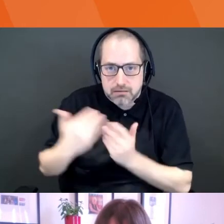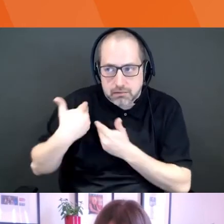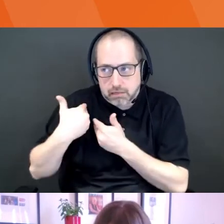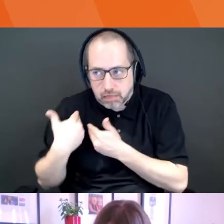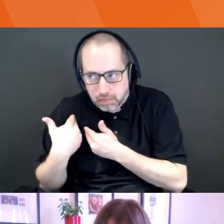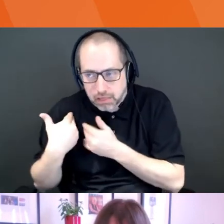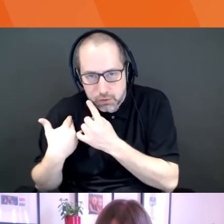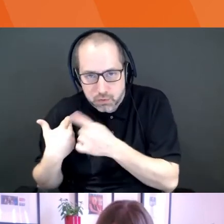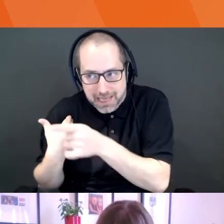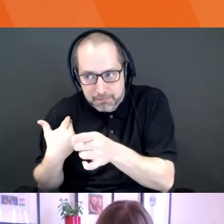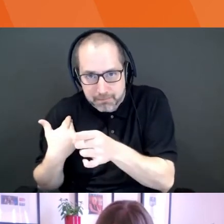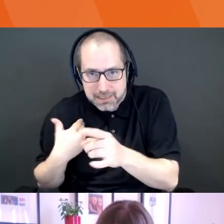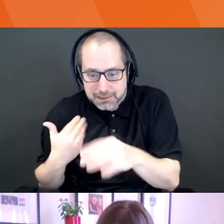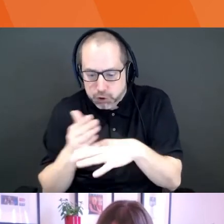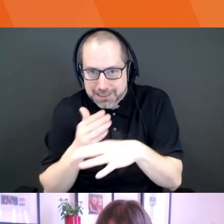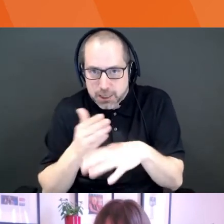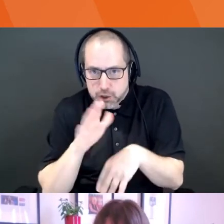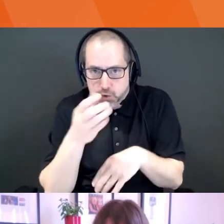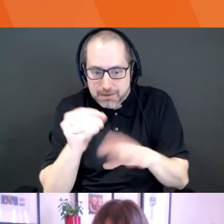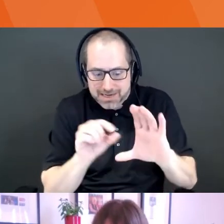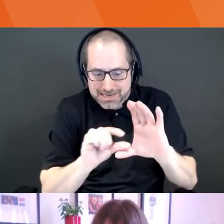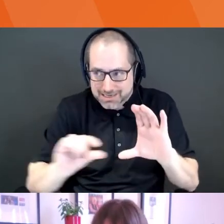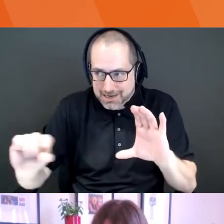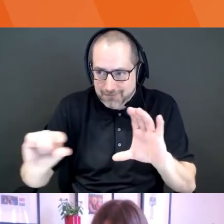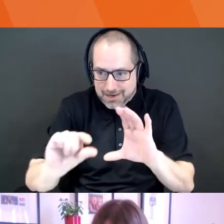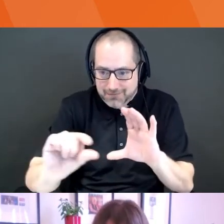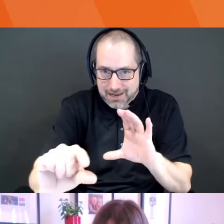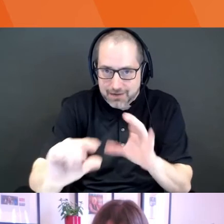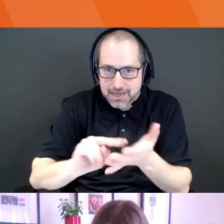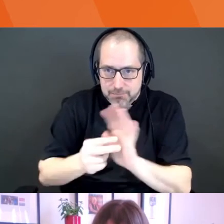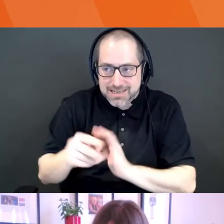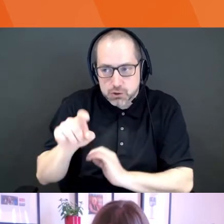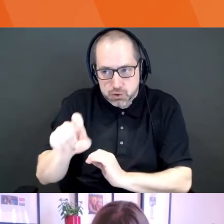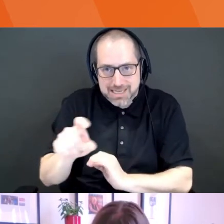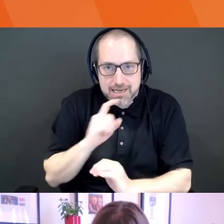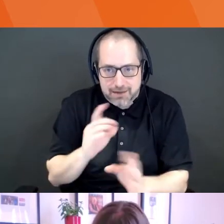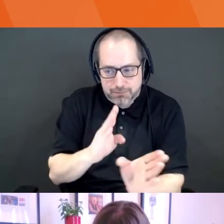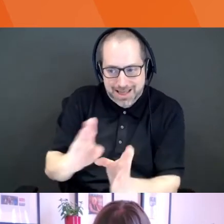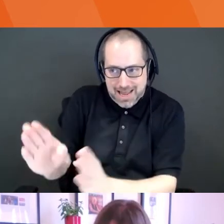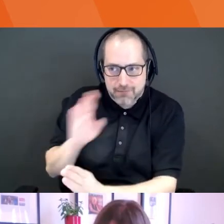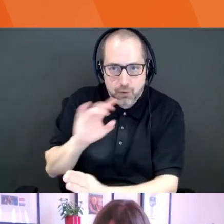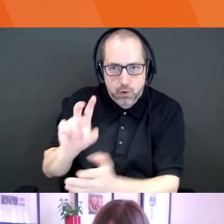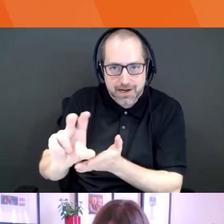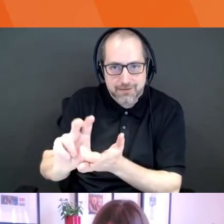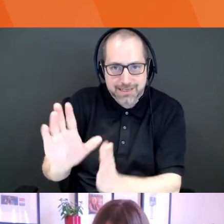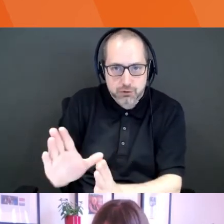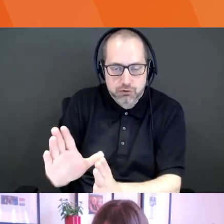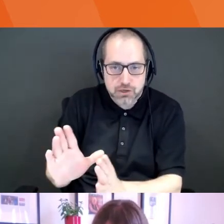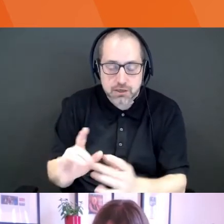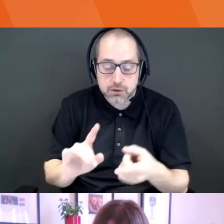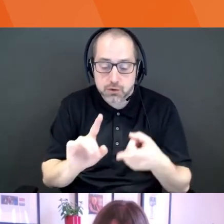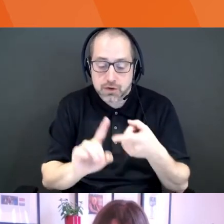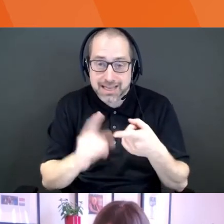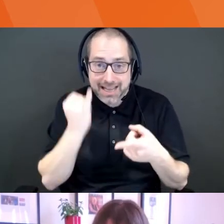company that you now have to have an investor strategy. So as far as I'm concerned, the first question you need to ask yourself is for